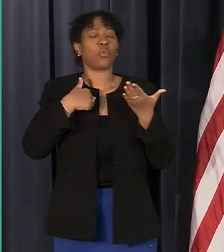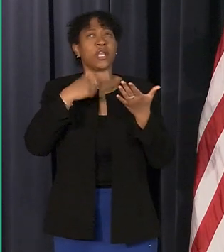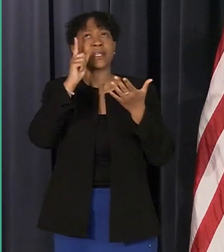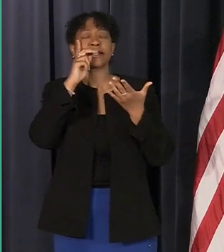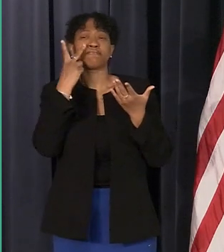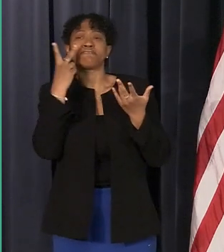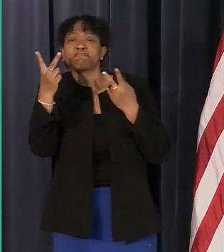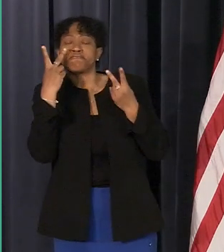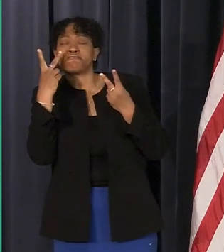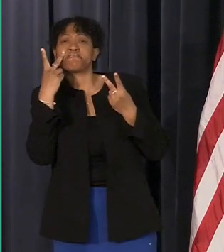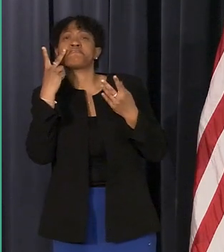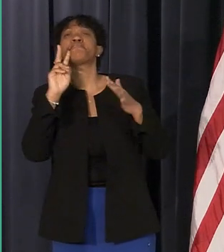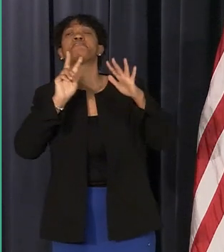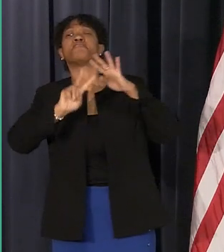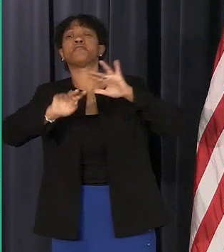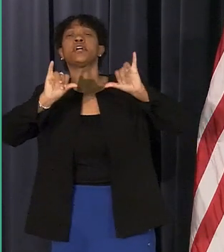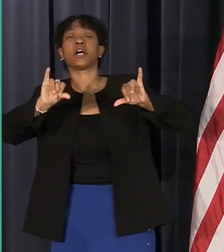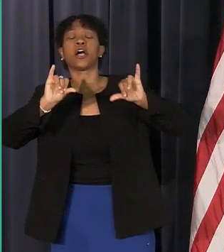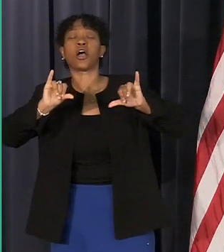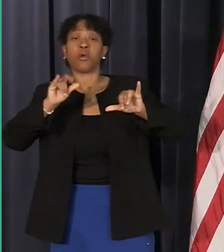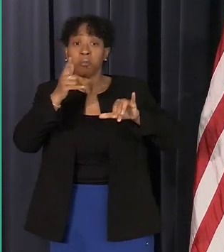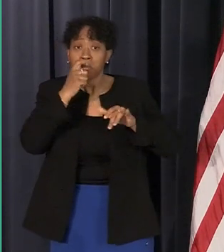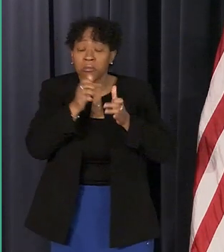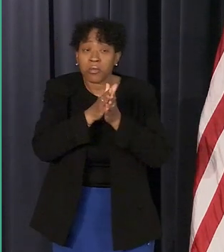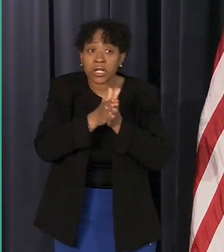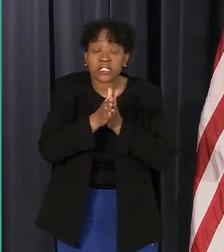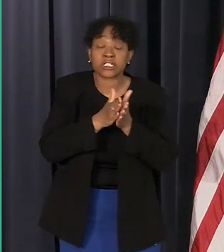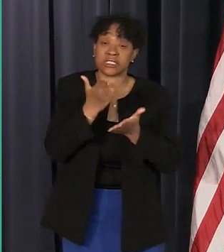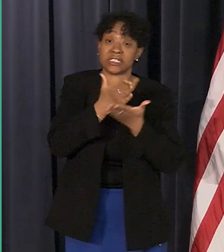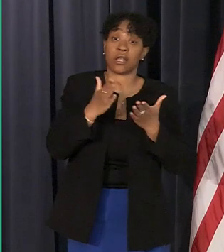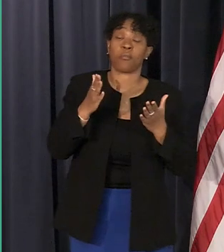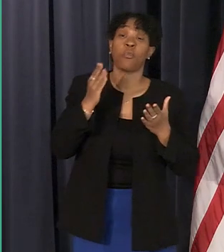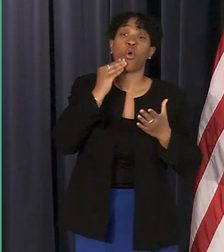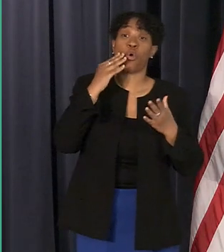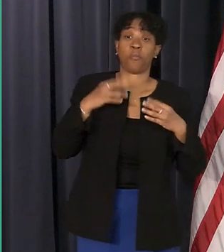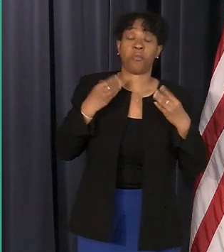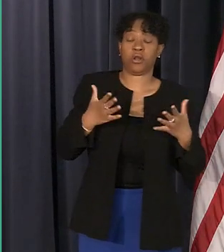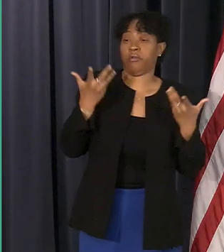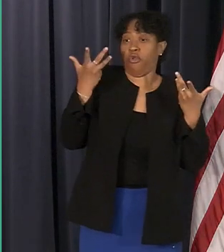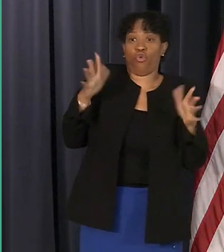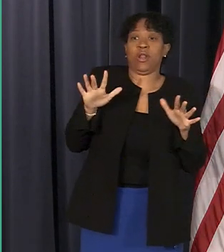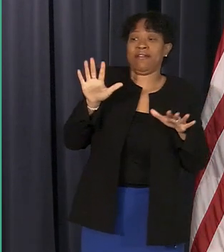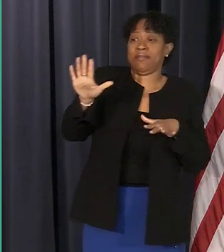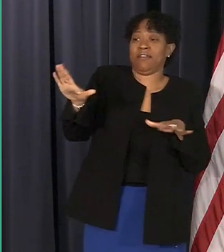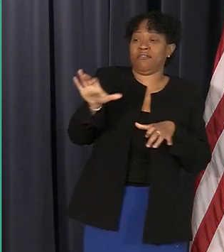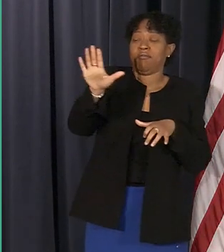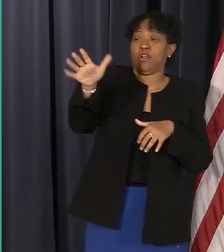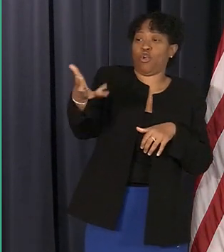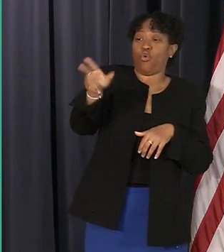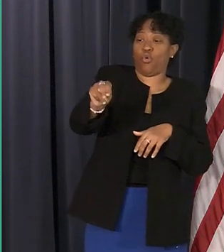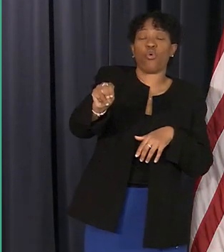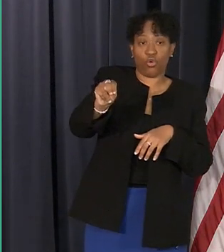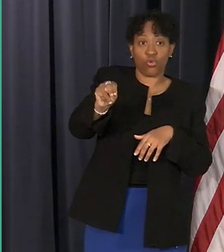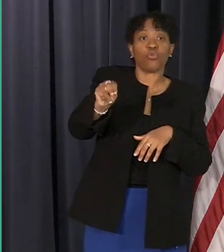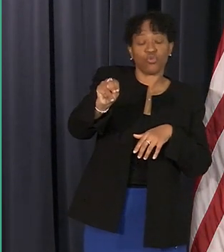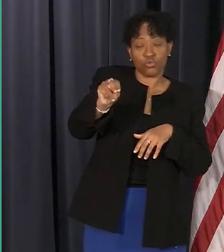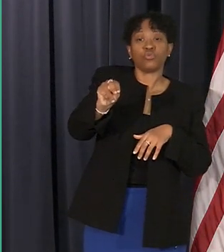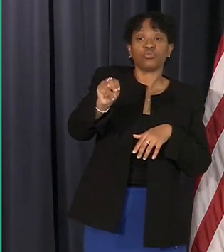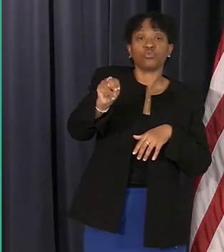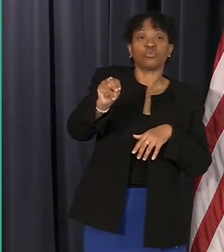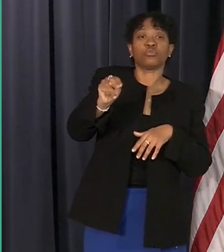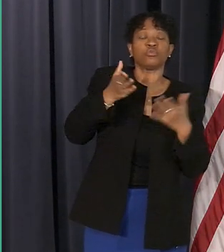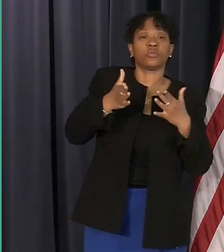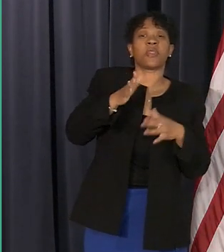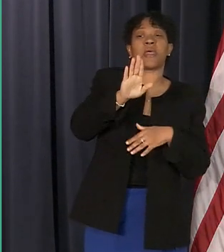what the uh interest level is there are some homeowners who've already done uh the back check valves that have